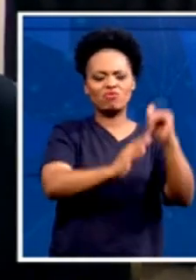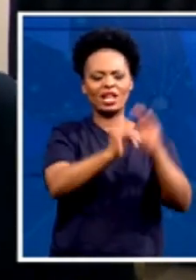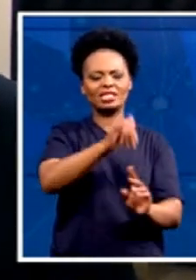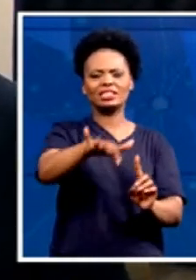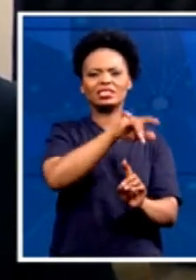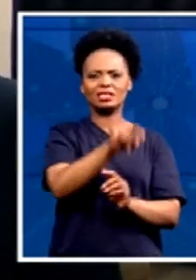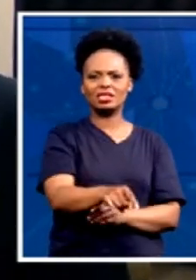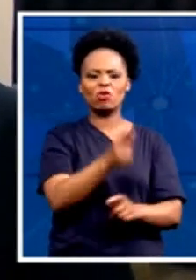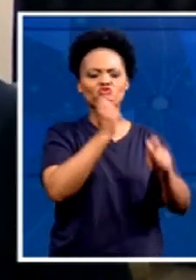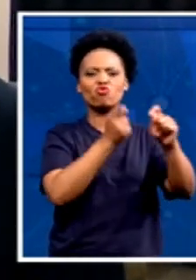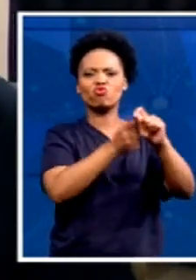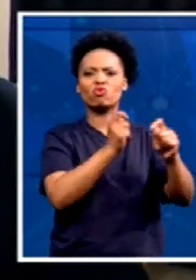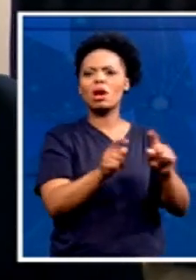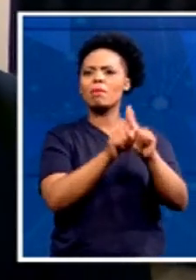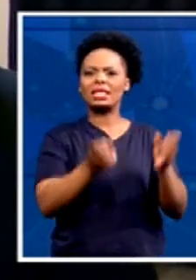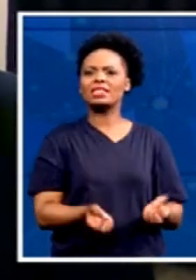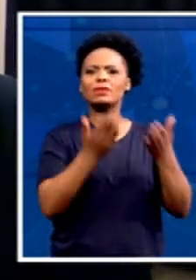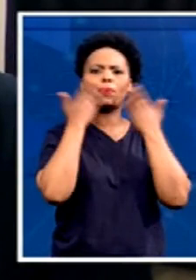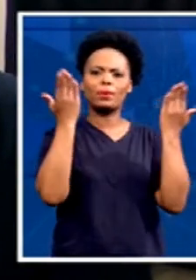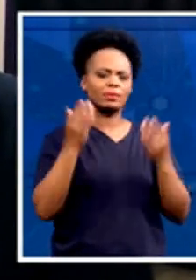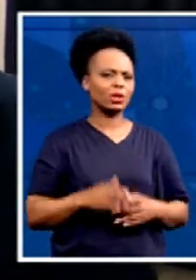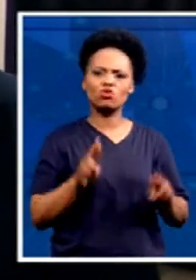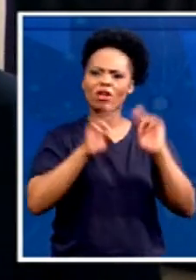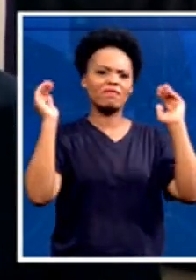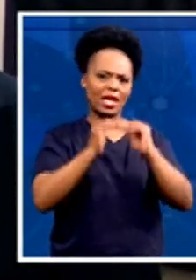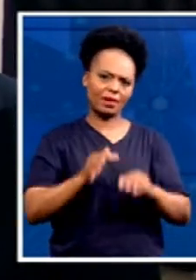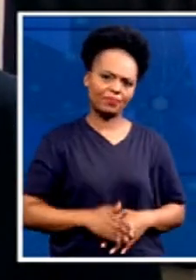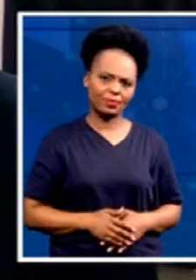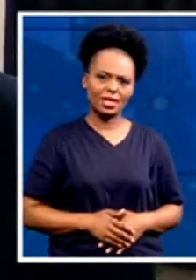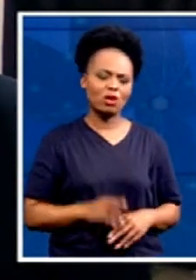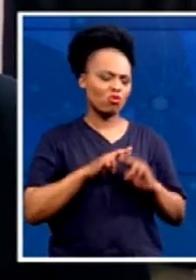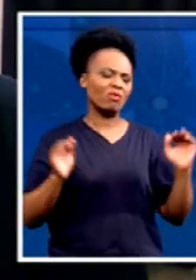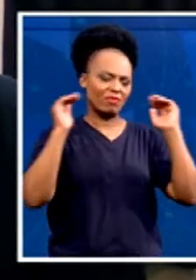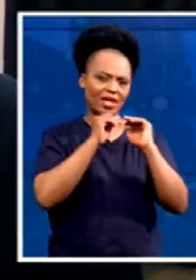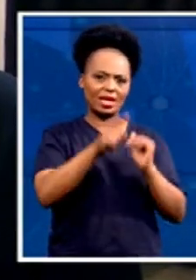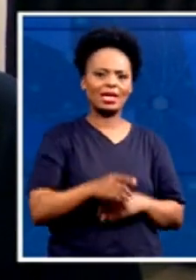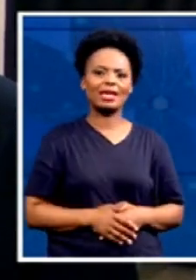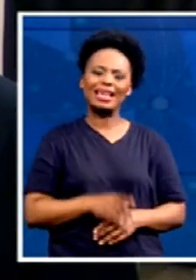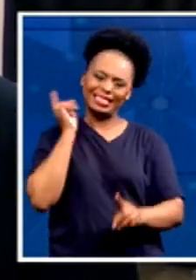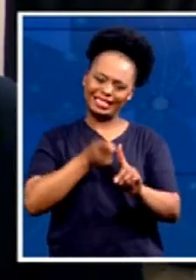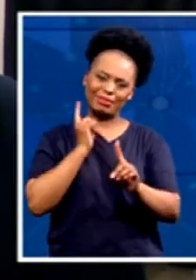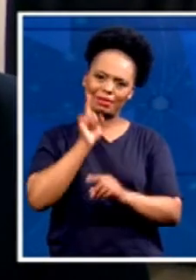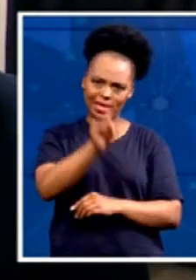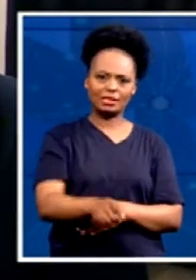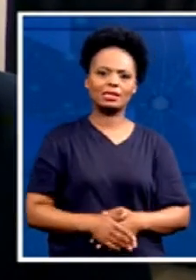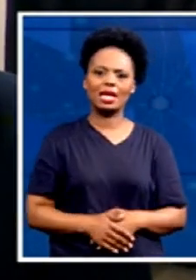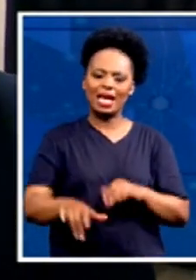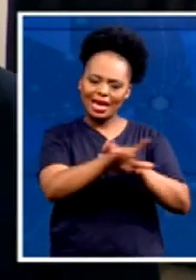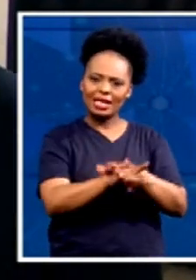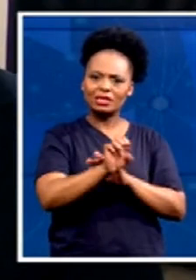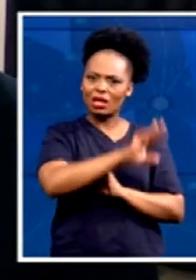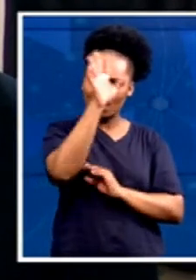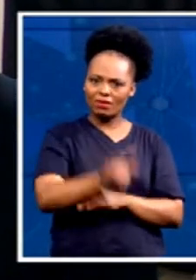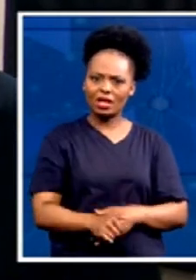services. That's unfair. And we say we must get discipline back. So land in South Africa is not really a shortage.